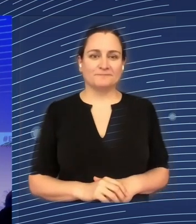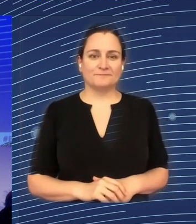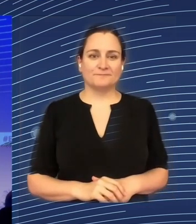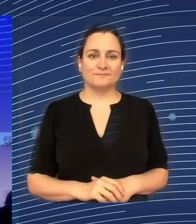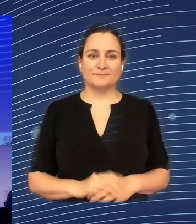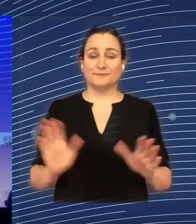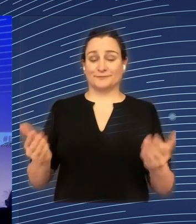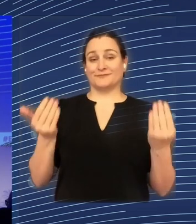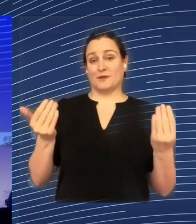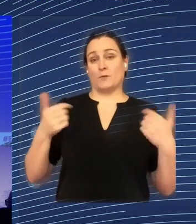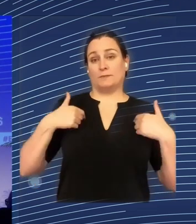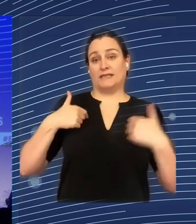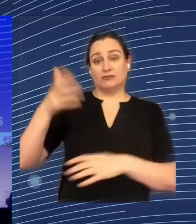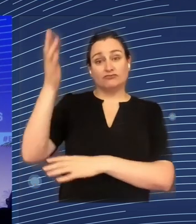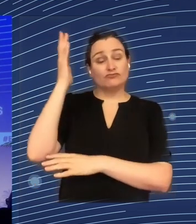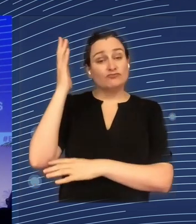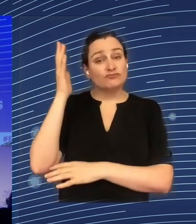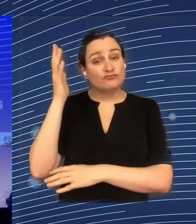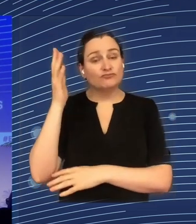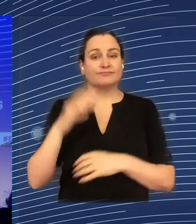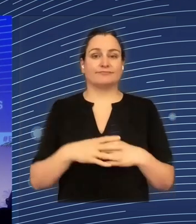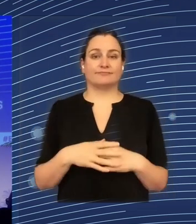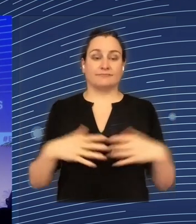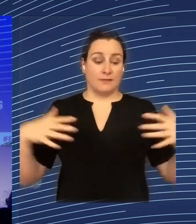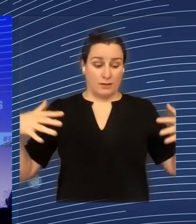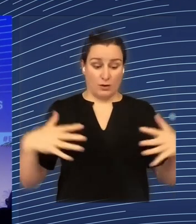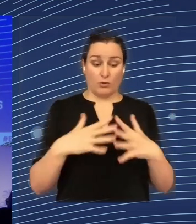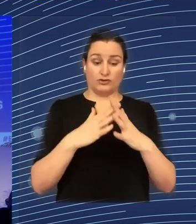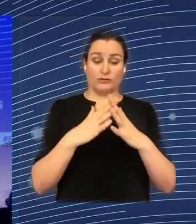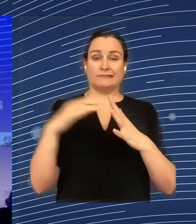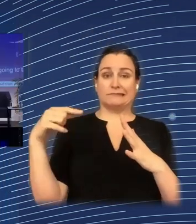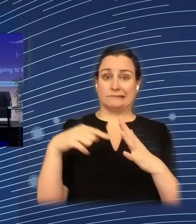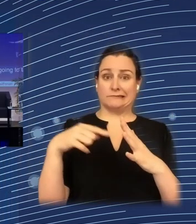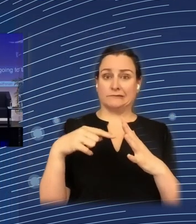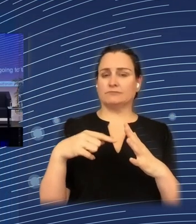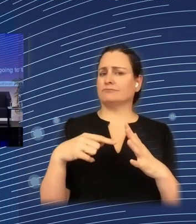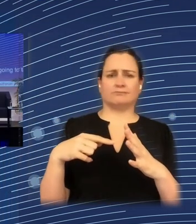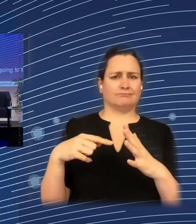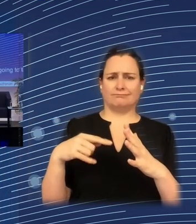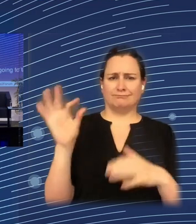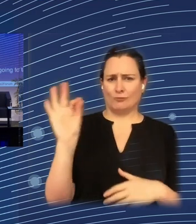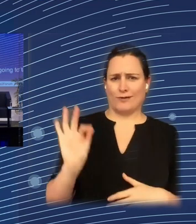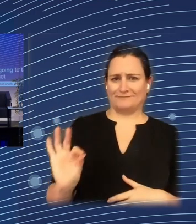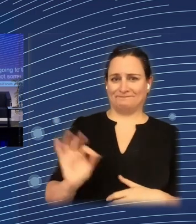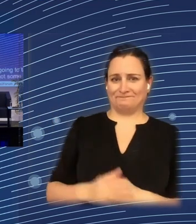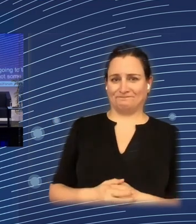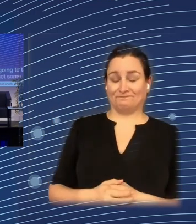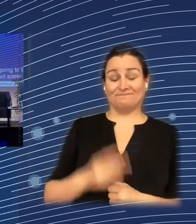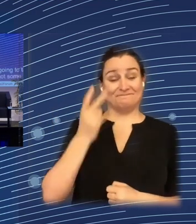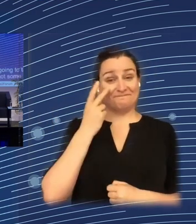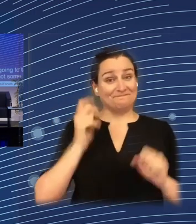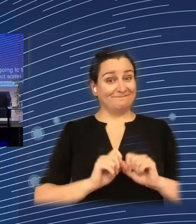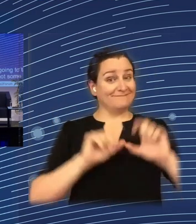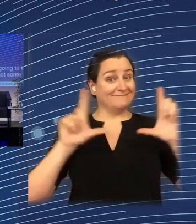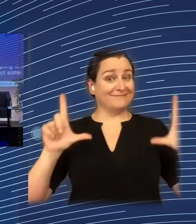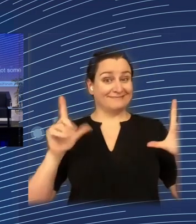is more needed than ever. And I got some slides, if they can be put on the presentation. You